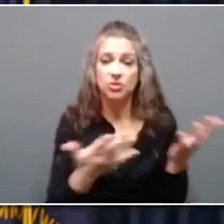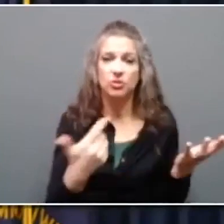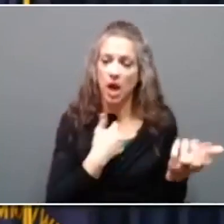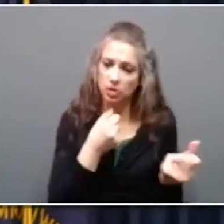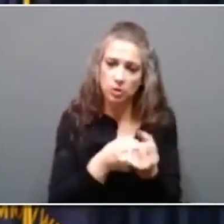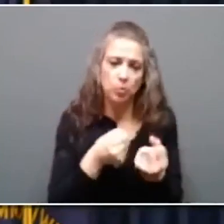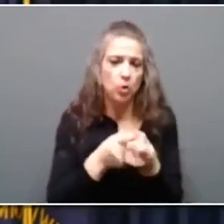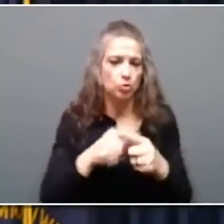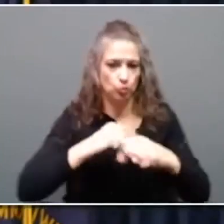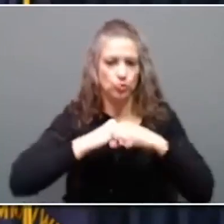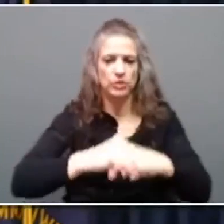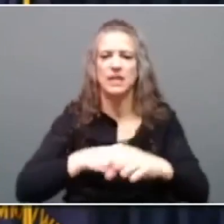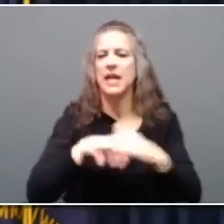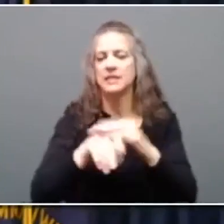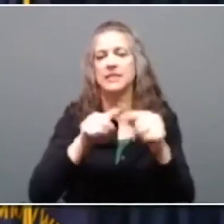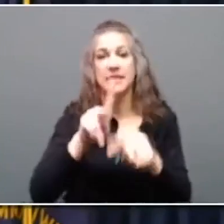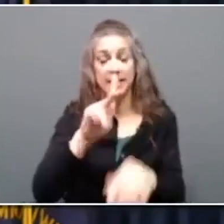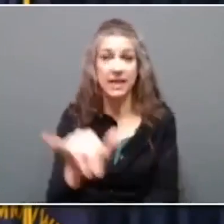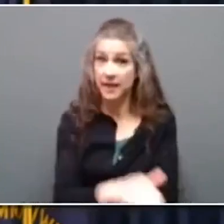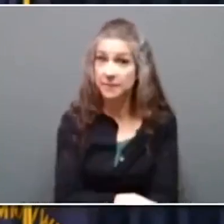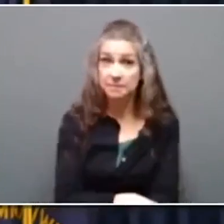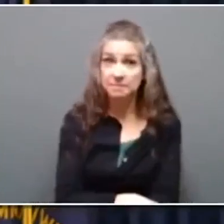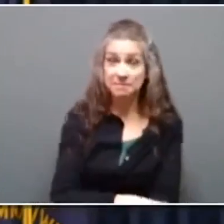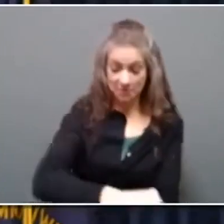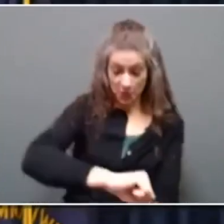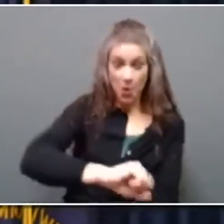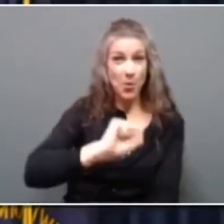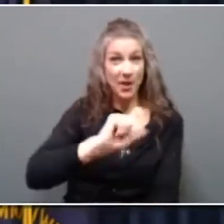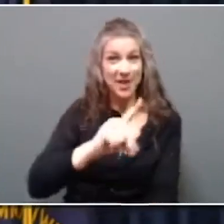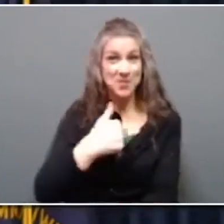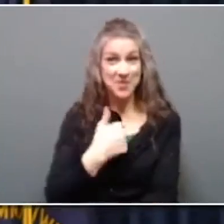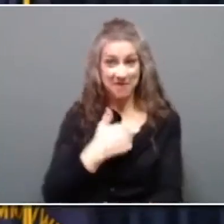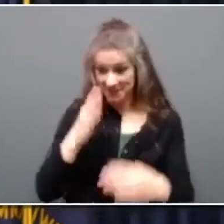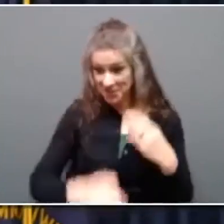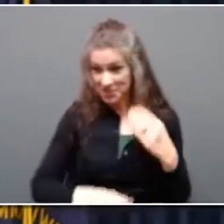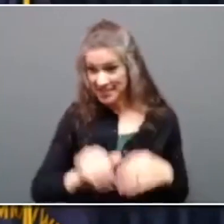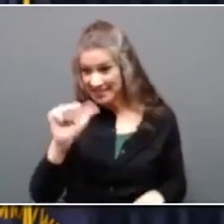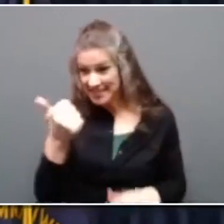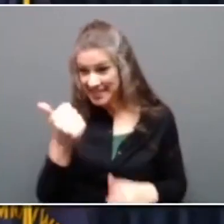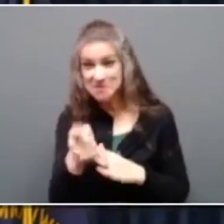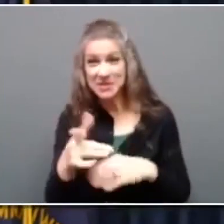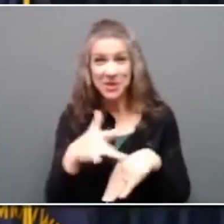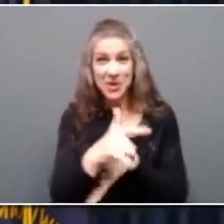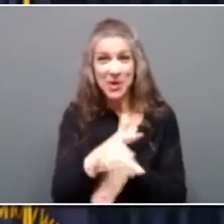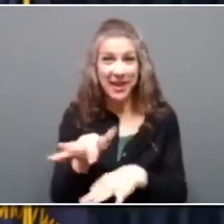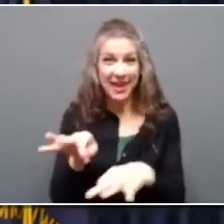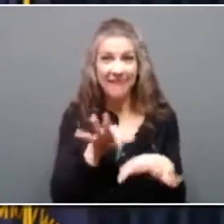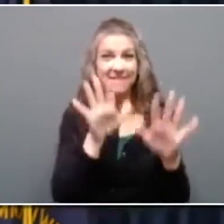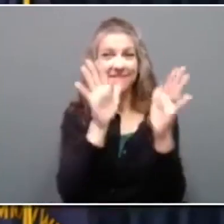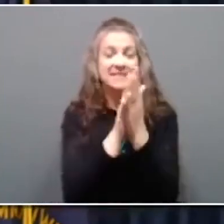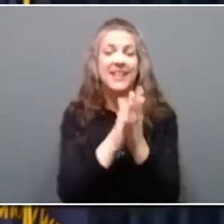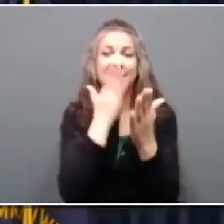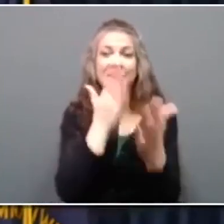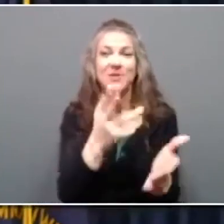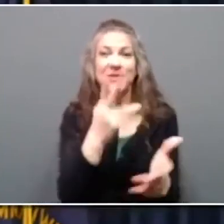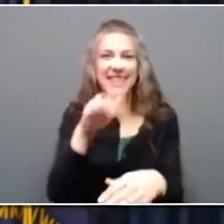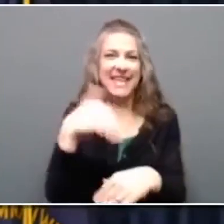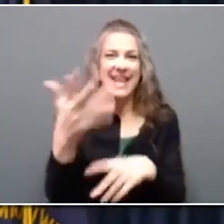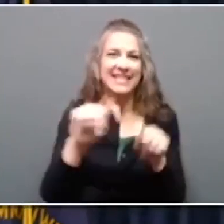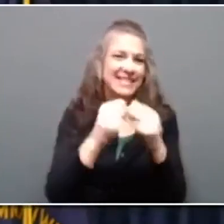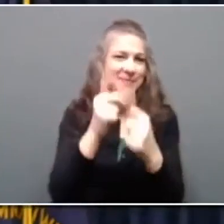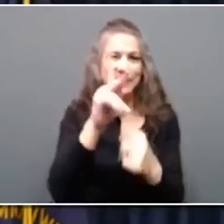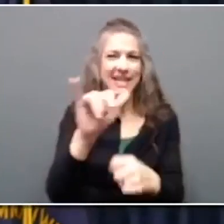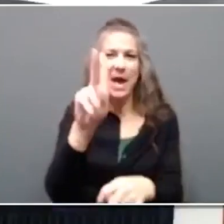access in Kentucky. Okay, we got done about 10 minutes early. Thank you all. We'll see you at the next Team Kentucky Update.